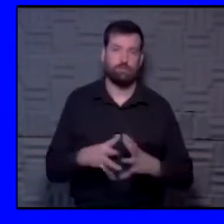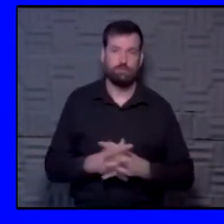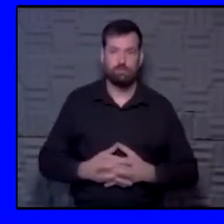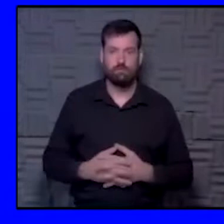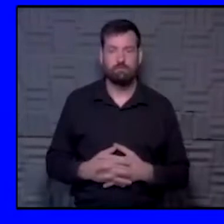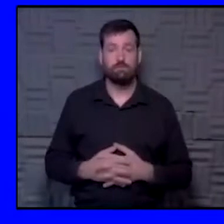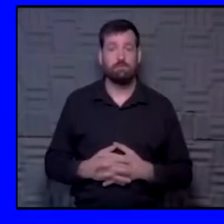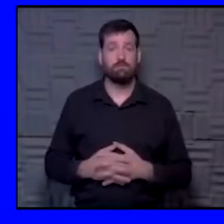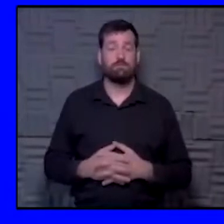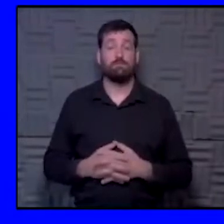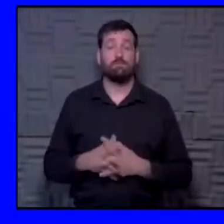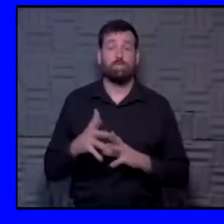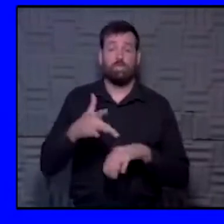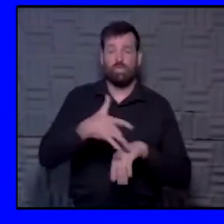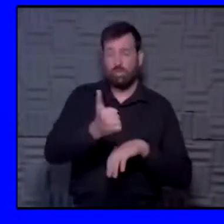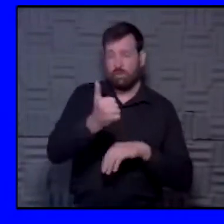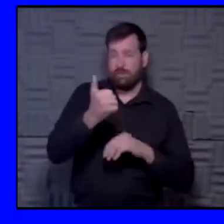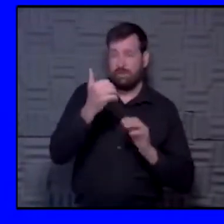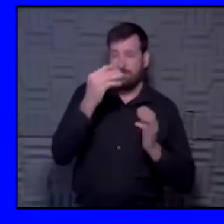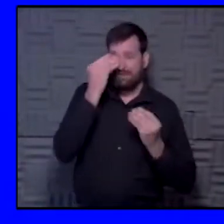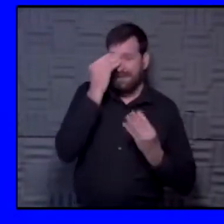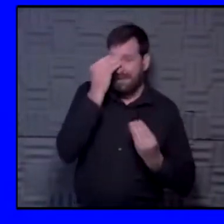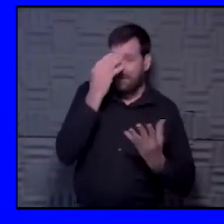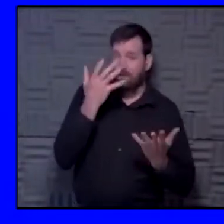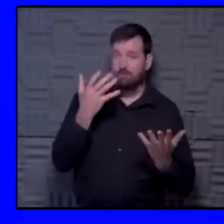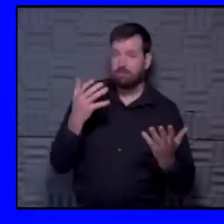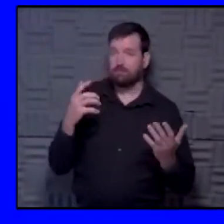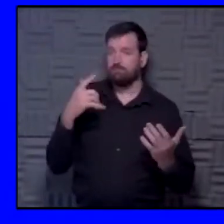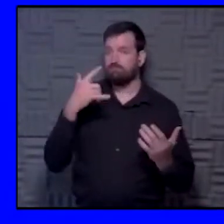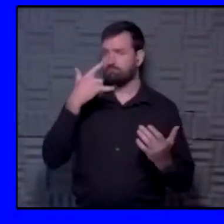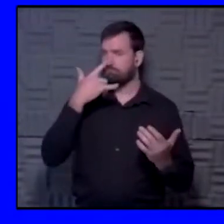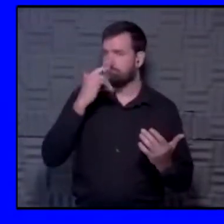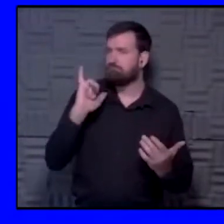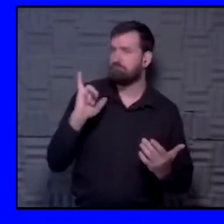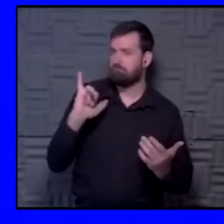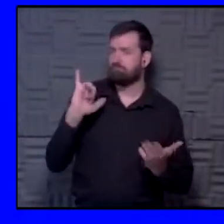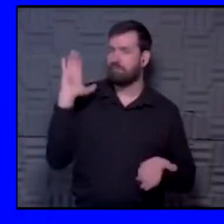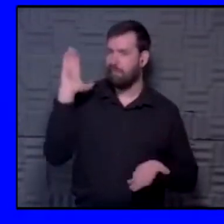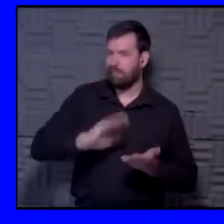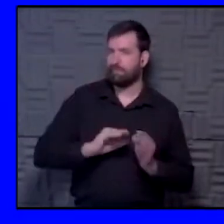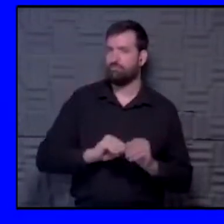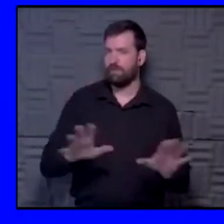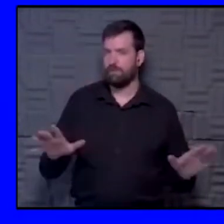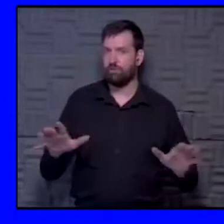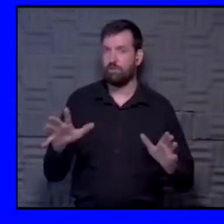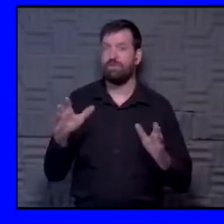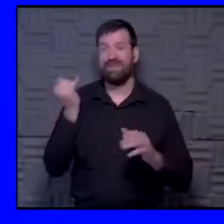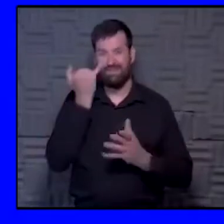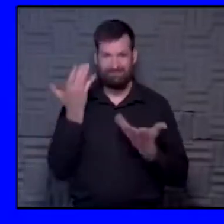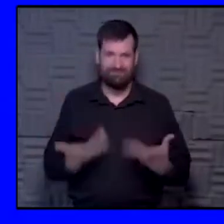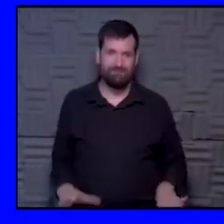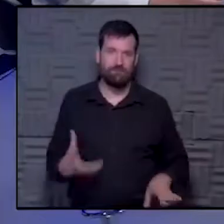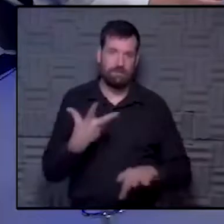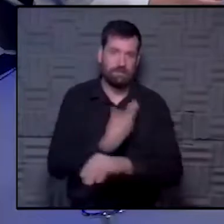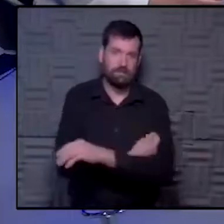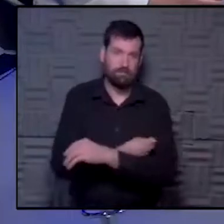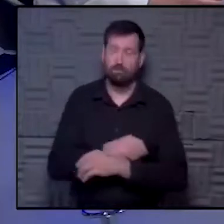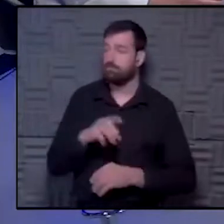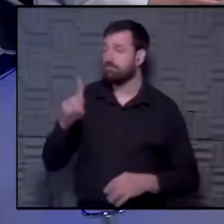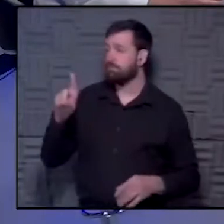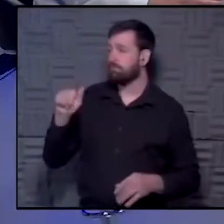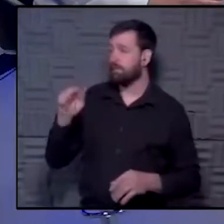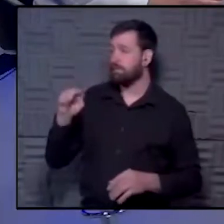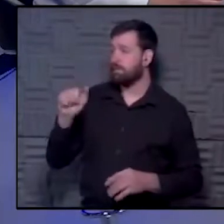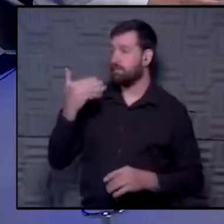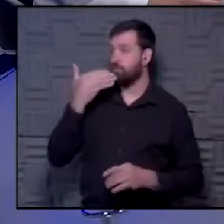those early data signals are out there that you actually do have reduced transmission in those vaccinated people. And Dana brings